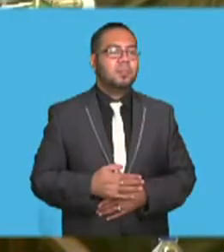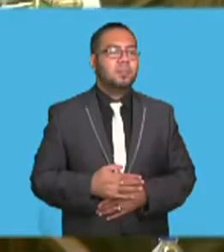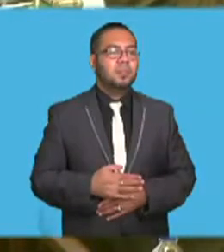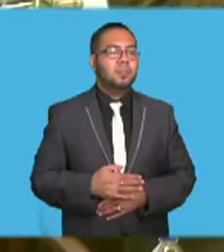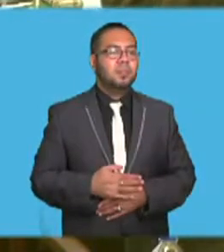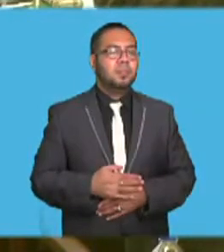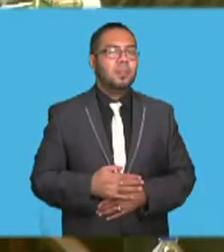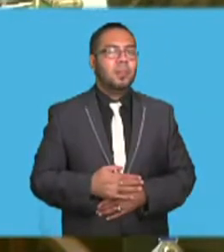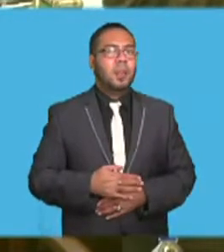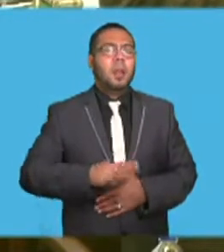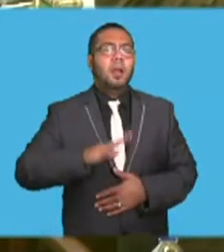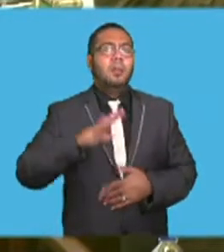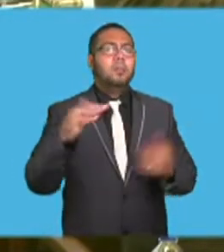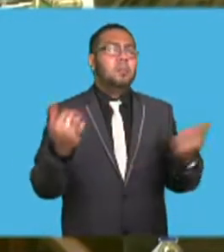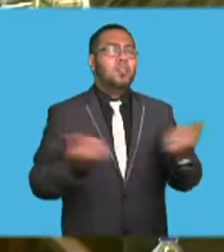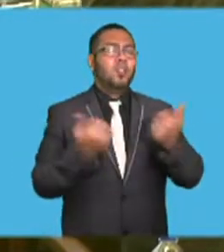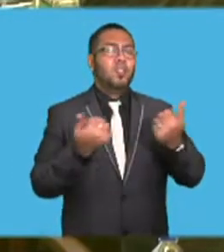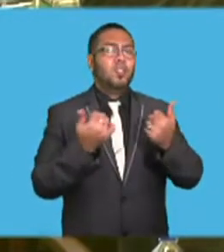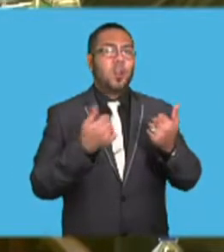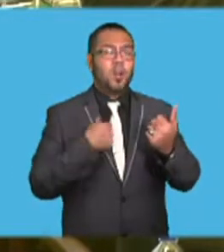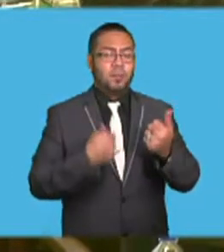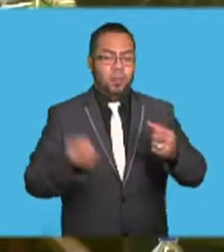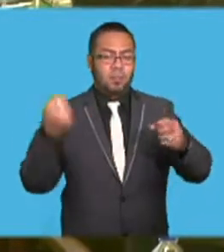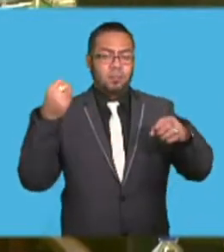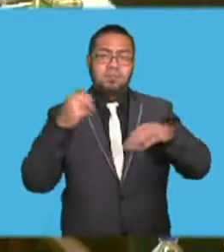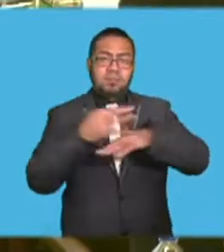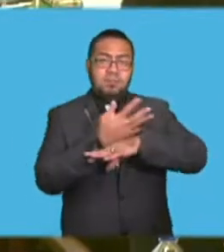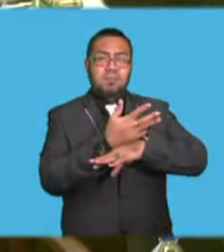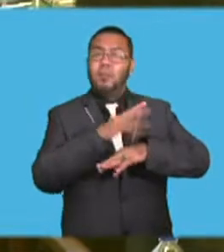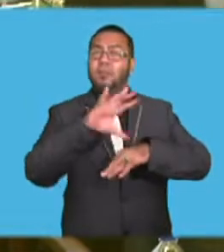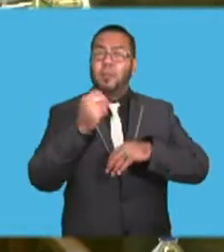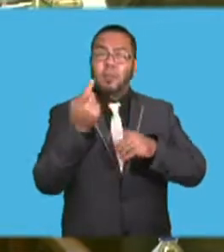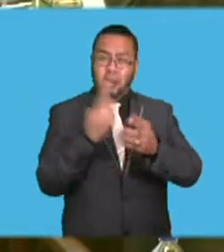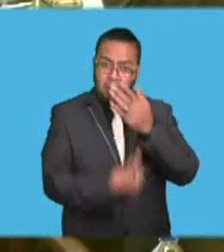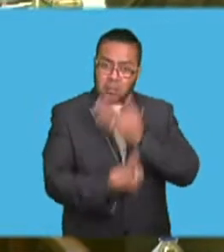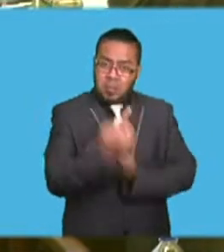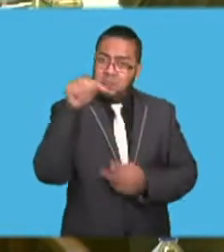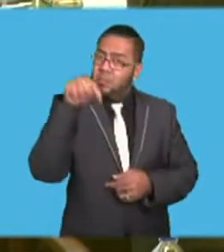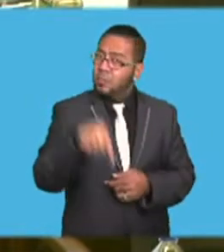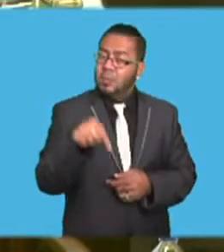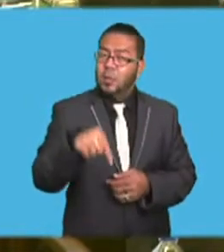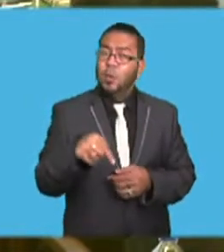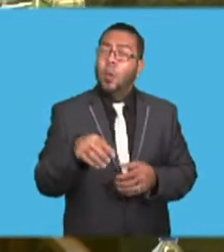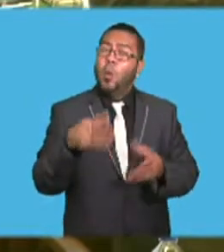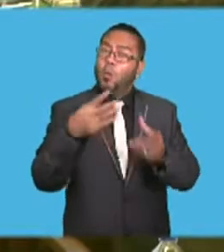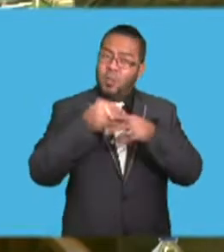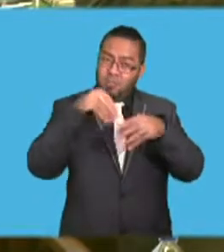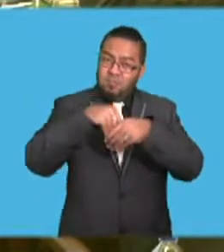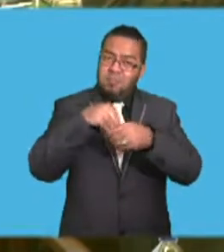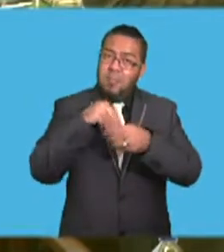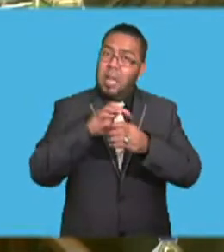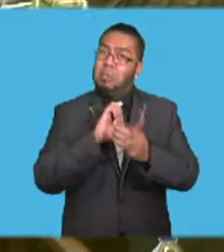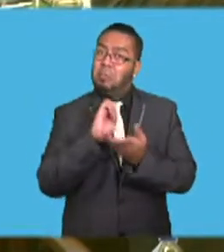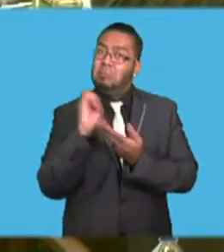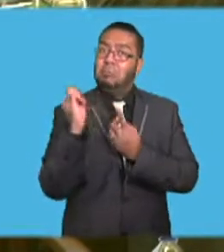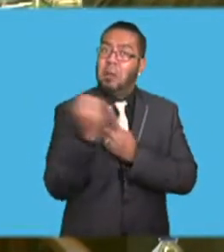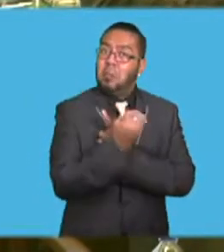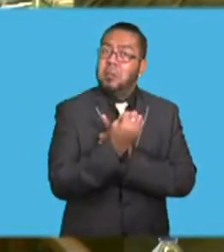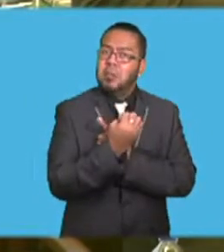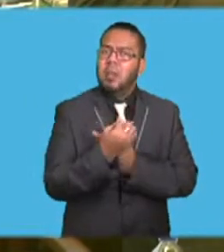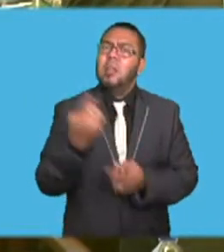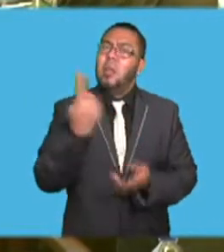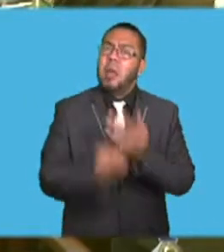The majority of the emissions, Madam Speaker, that occur within our environment takes place